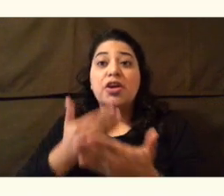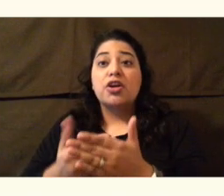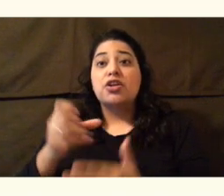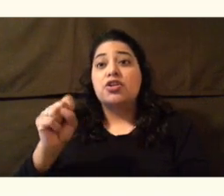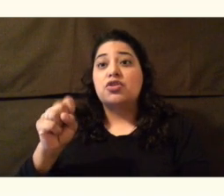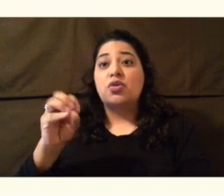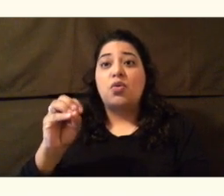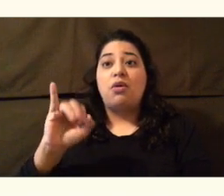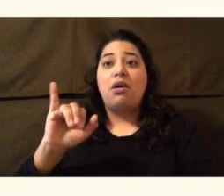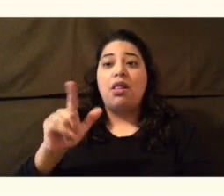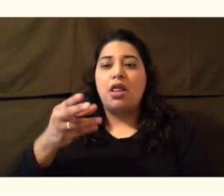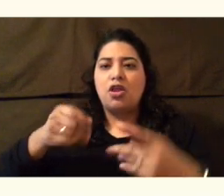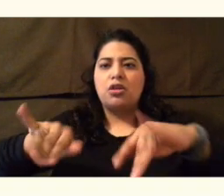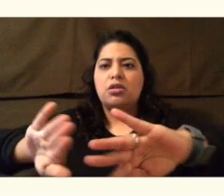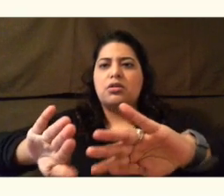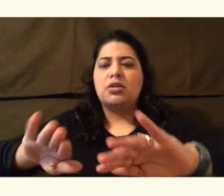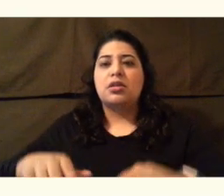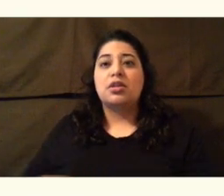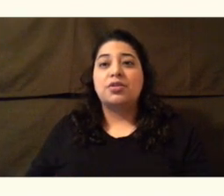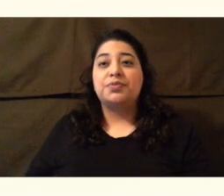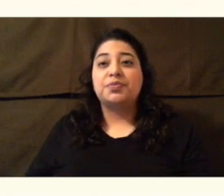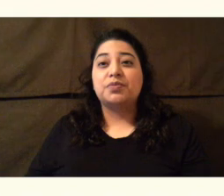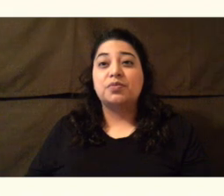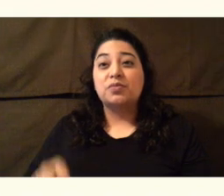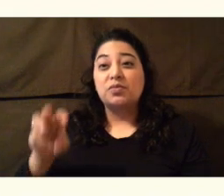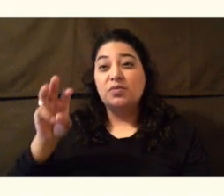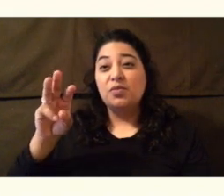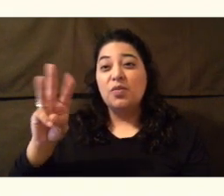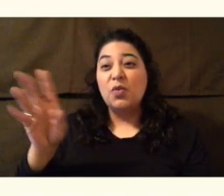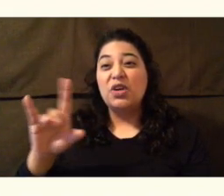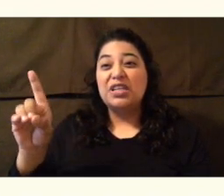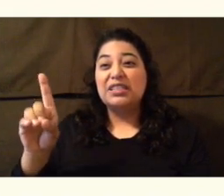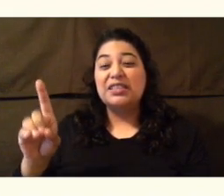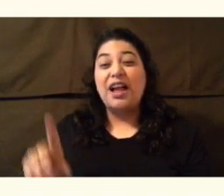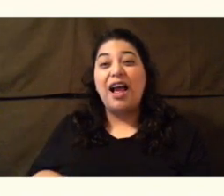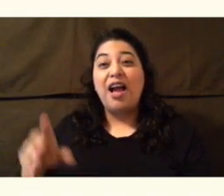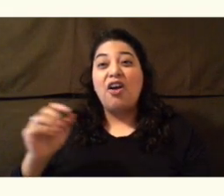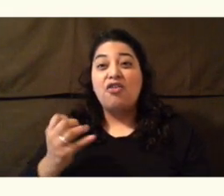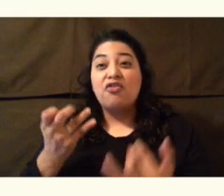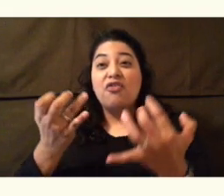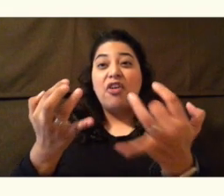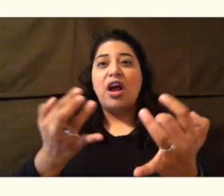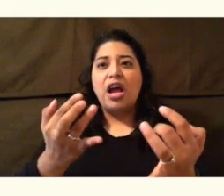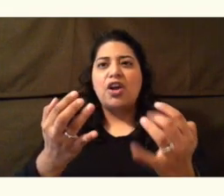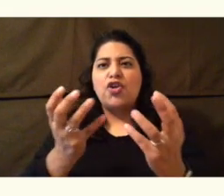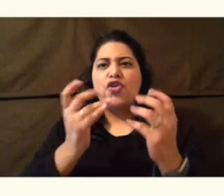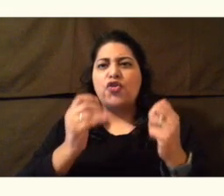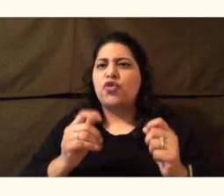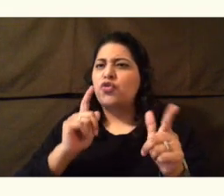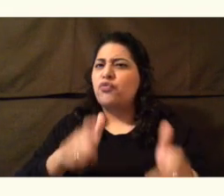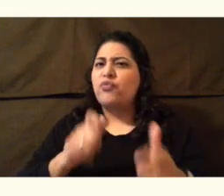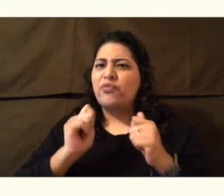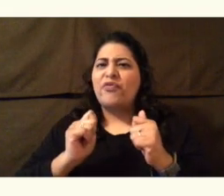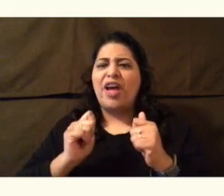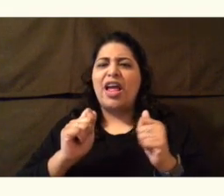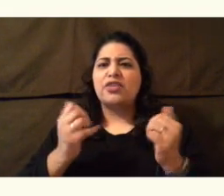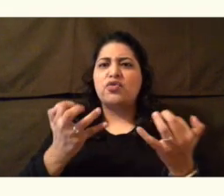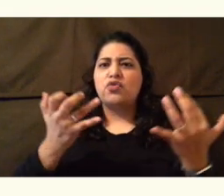A wildfire is a large fire that spreads quickly in the countryside or in the wilderness.